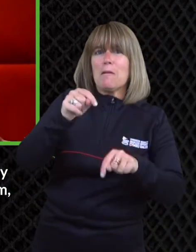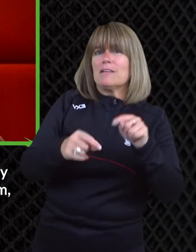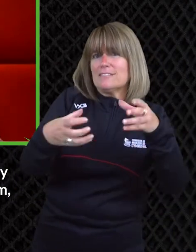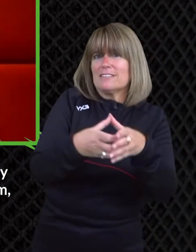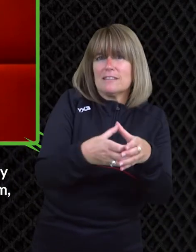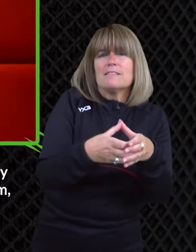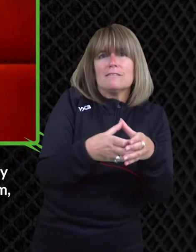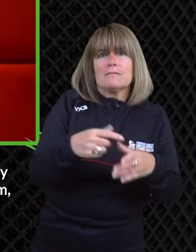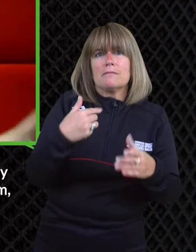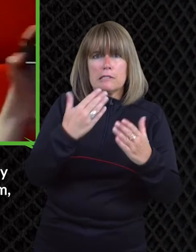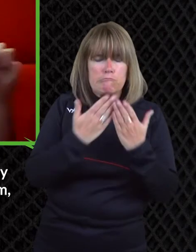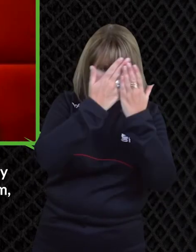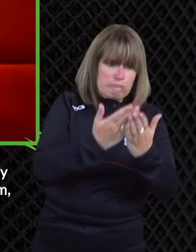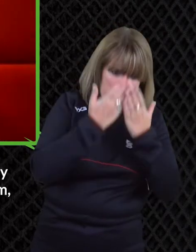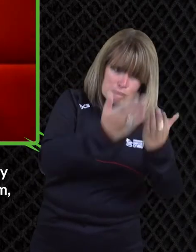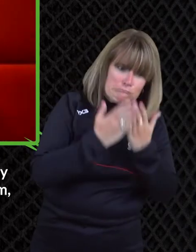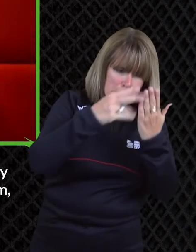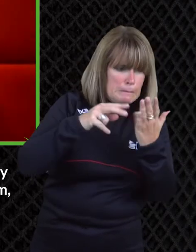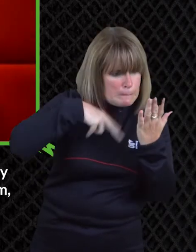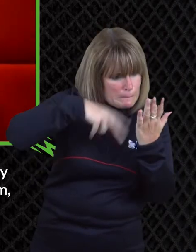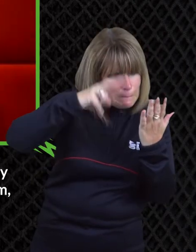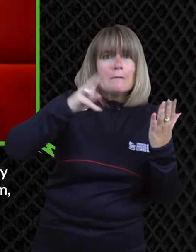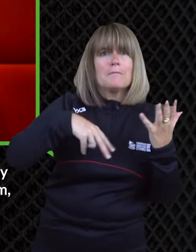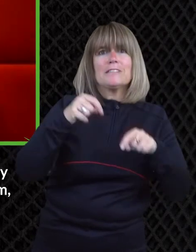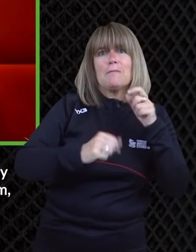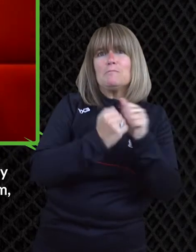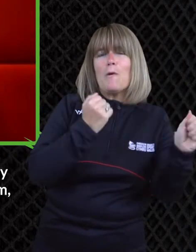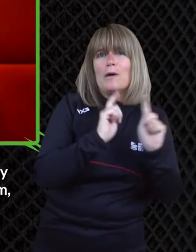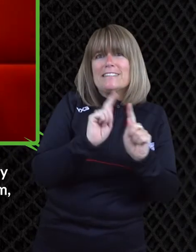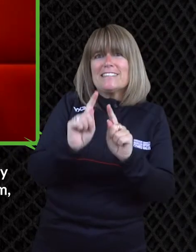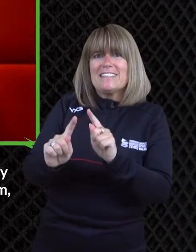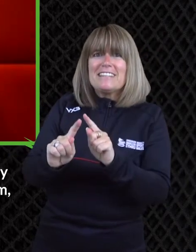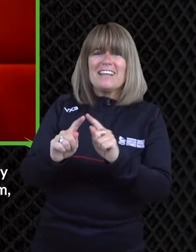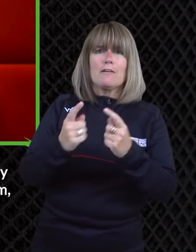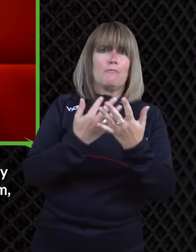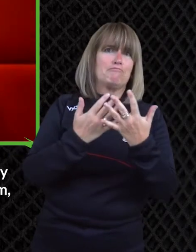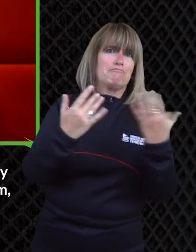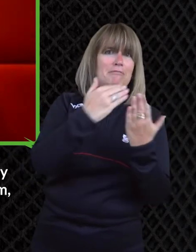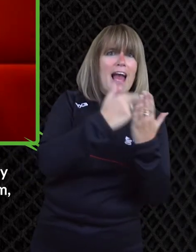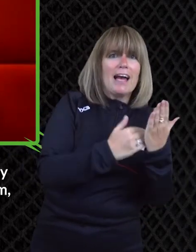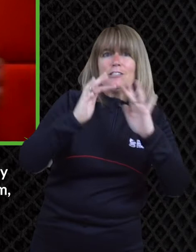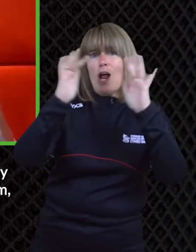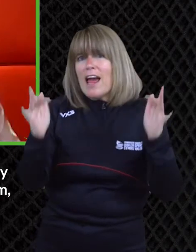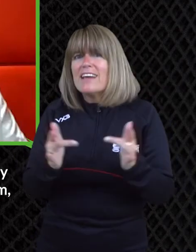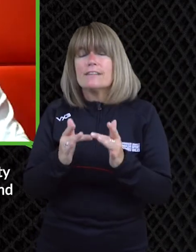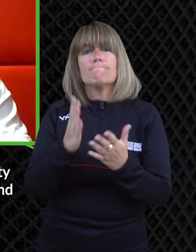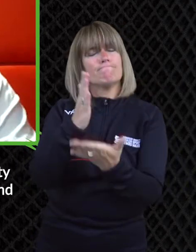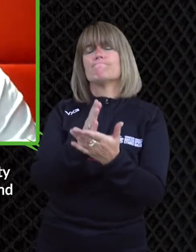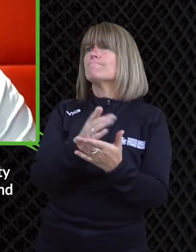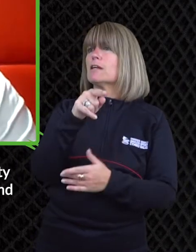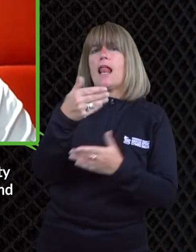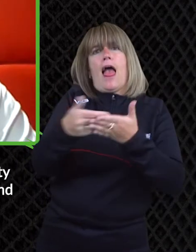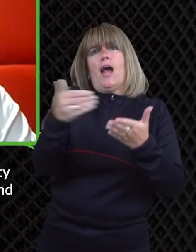journey whether that may be journalism or sports journalism what advice would you give to those people uh